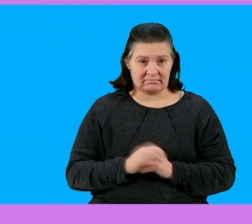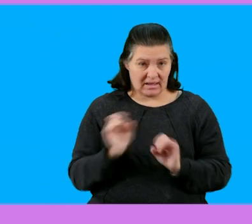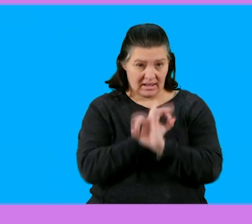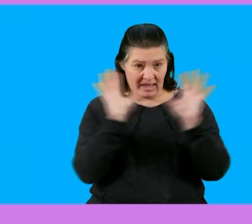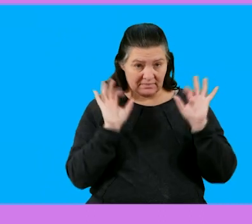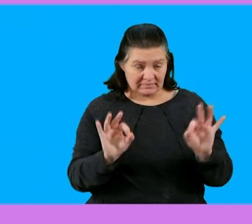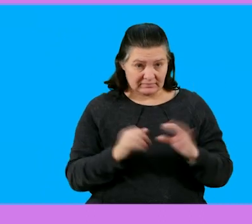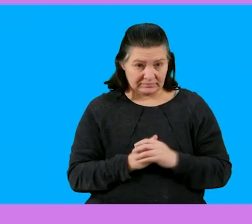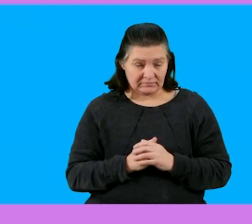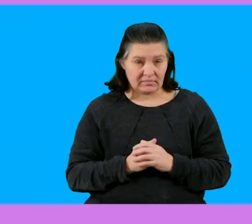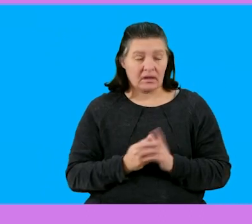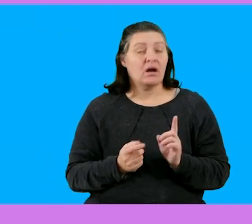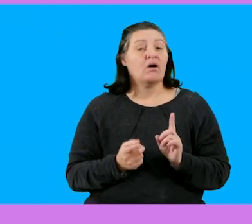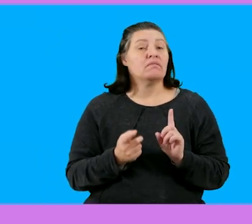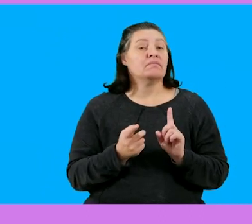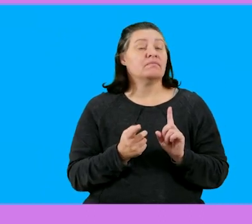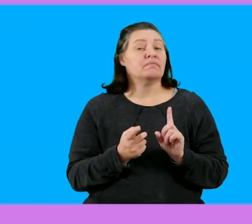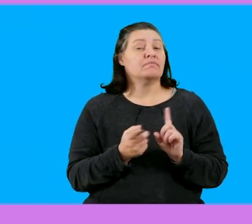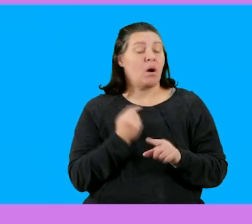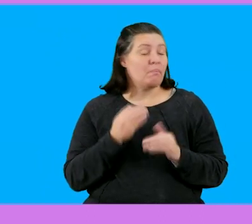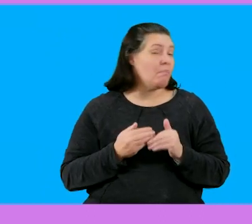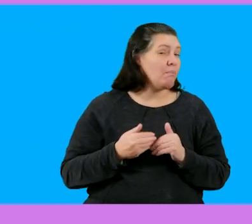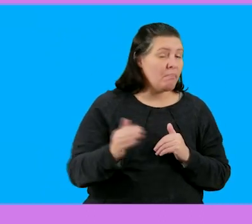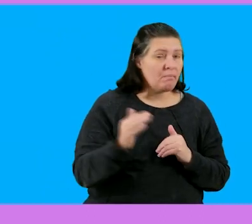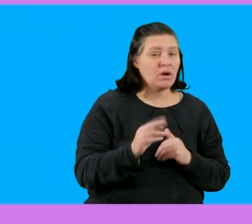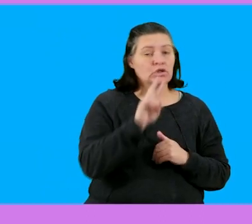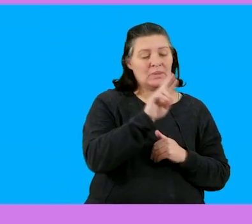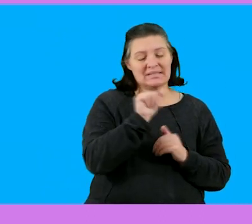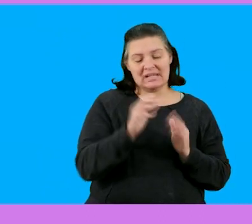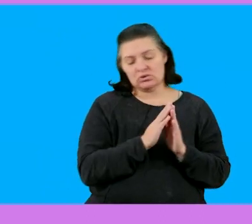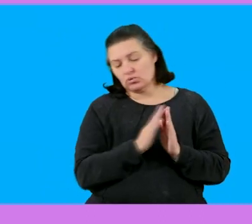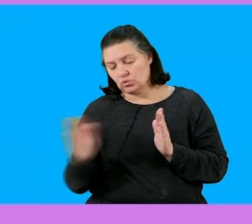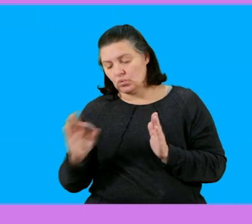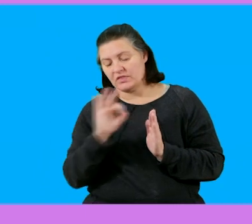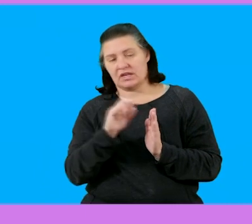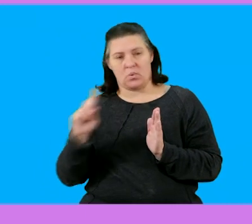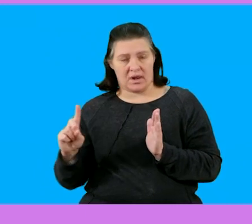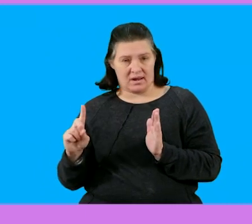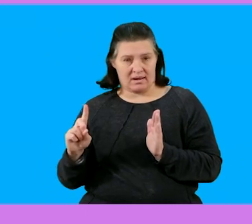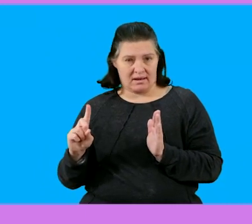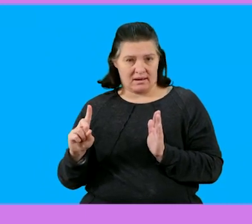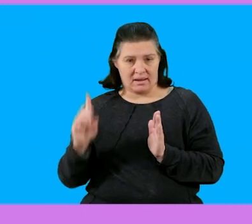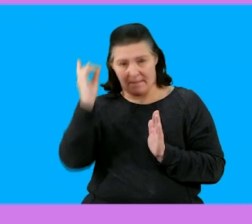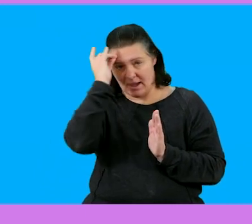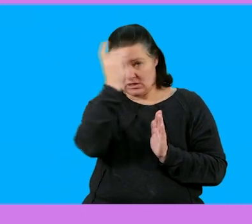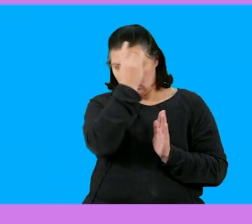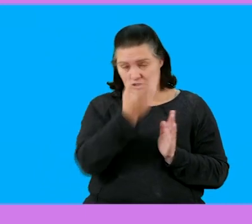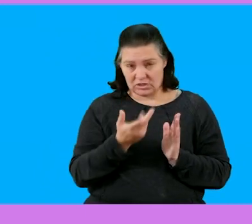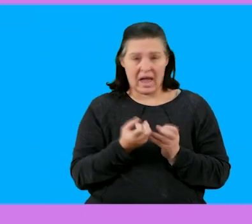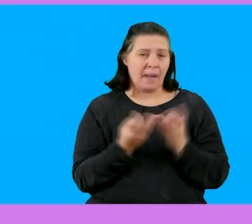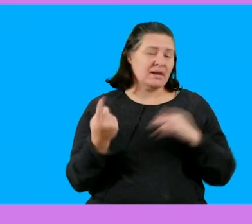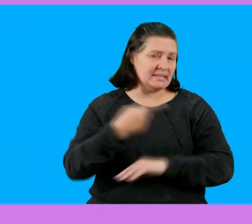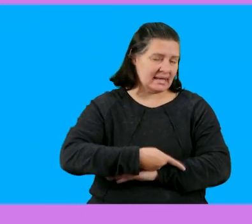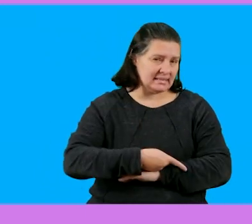guys are we clear so therefore from onwards from now for 26 all the way up until the the 31st